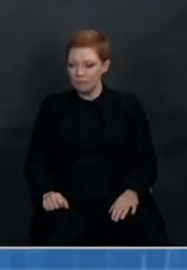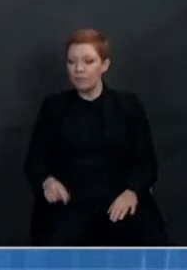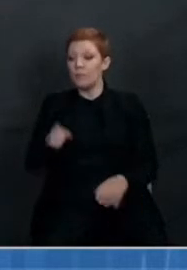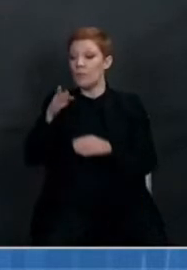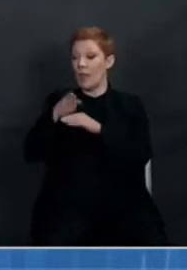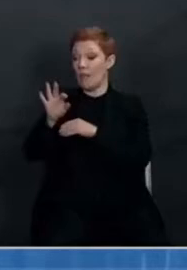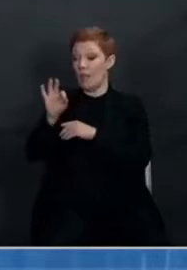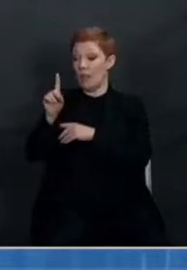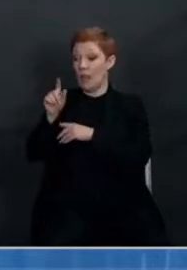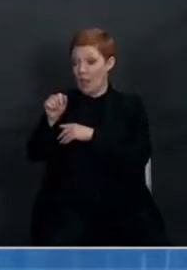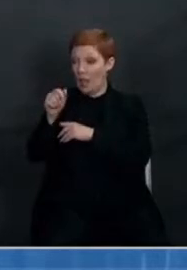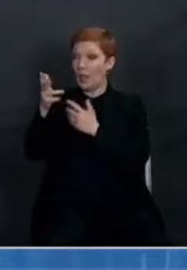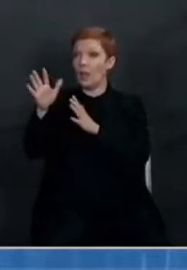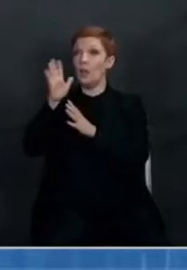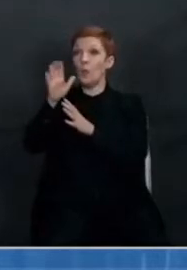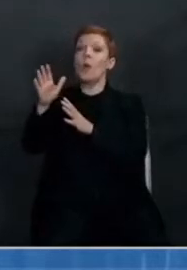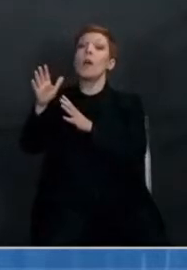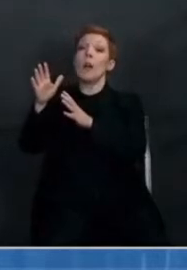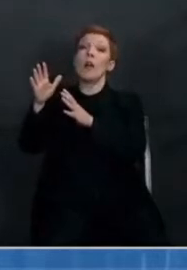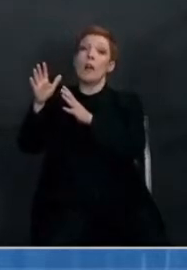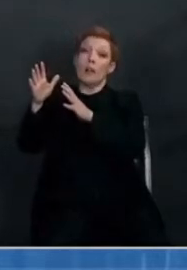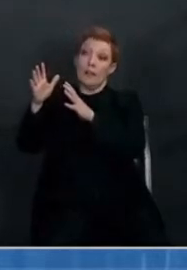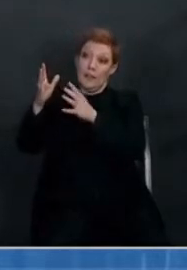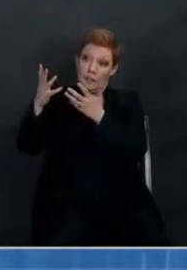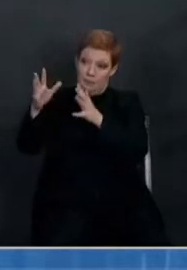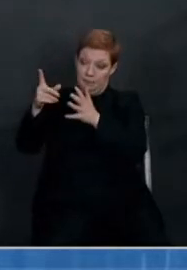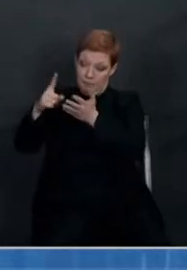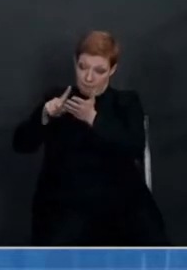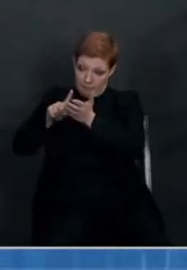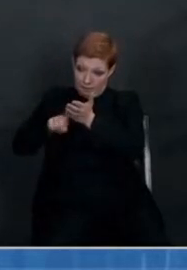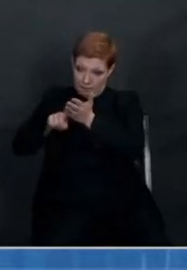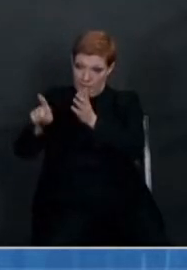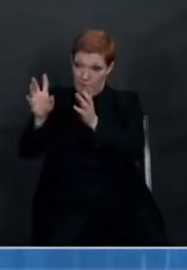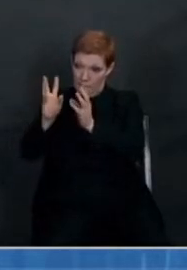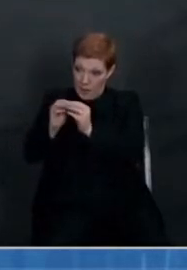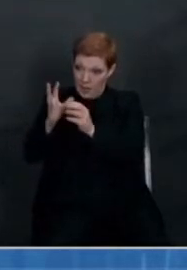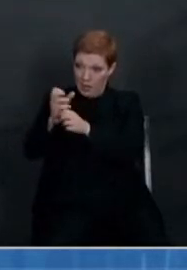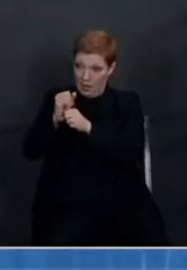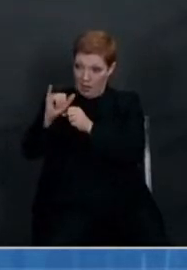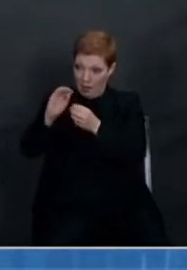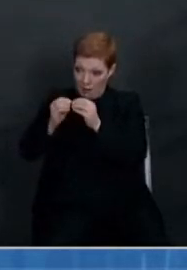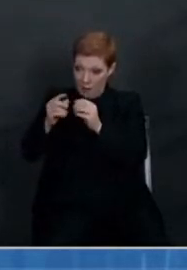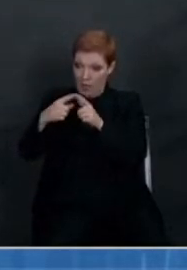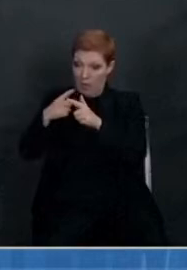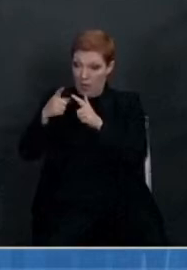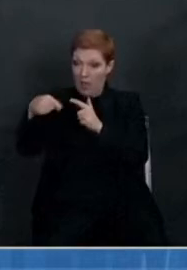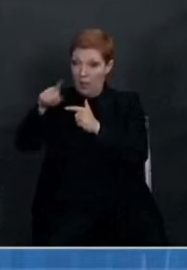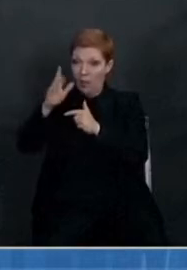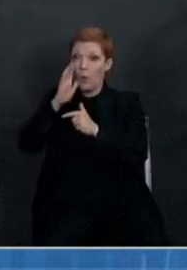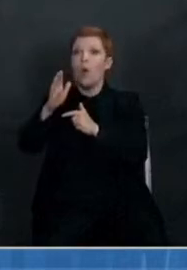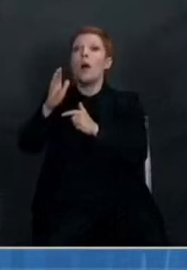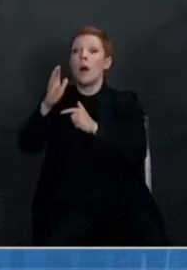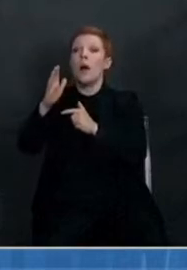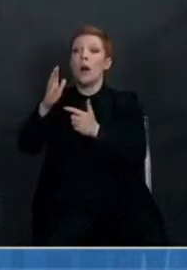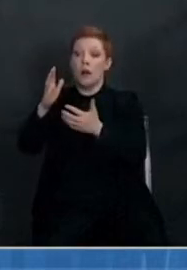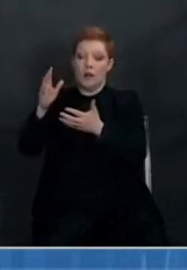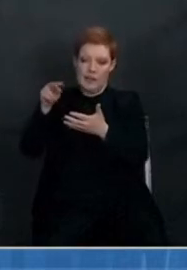Practices of the CDC will also be meeting and will be giving advice on how best to utilize the vaccine once we see the primary data.